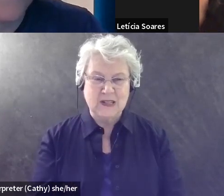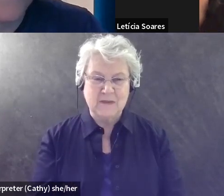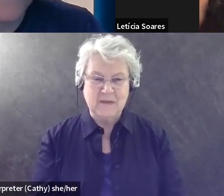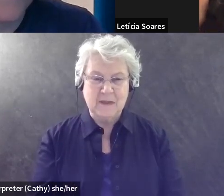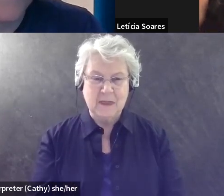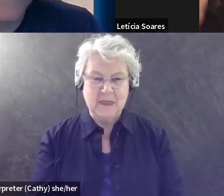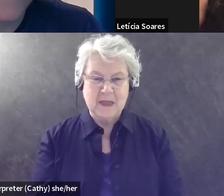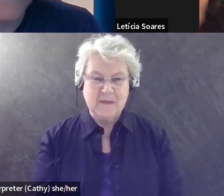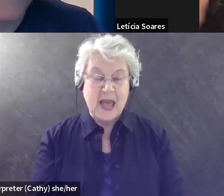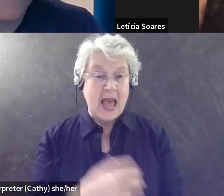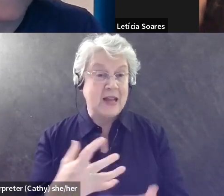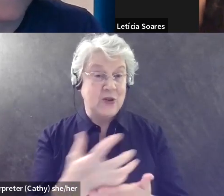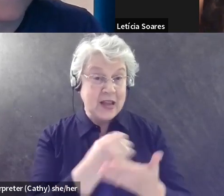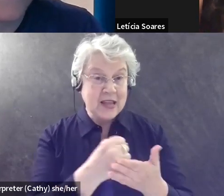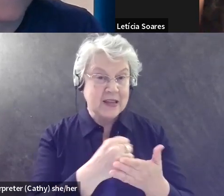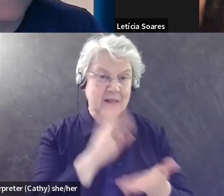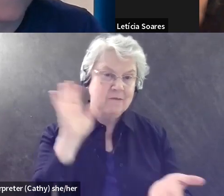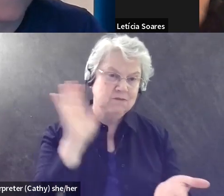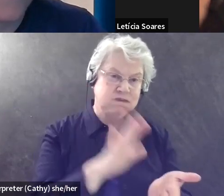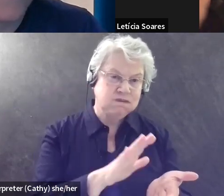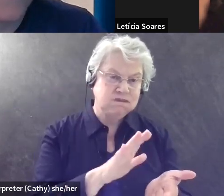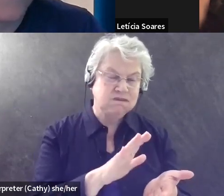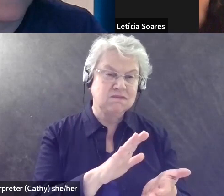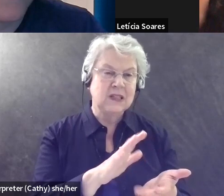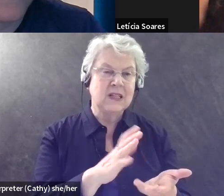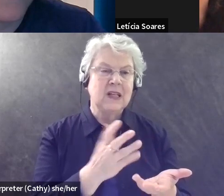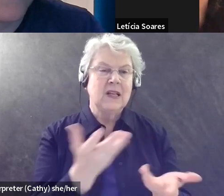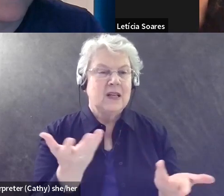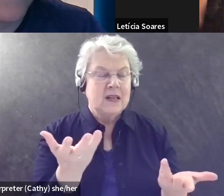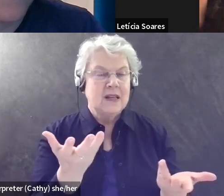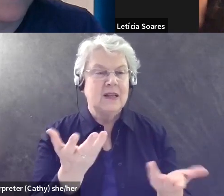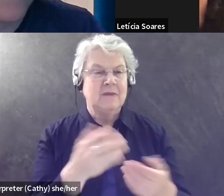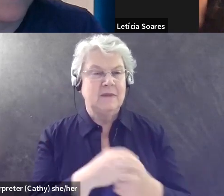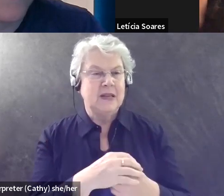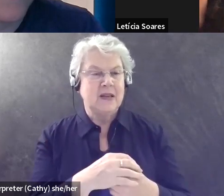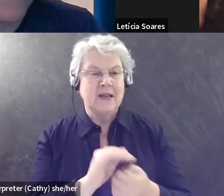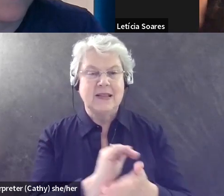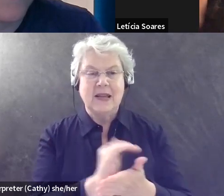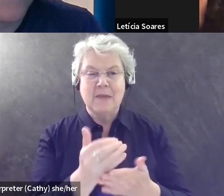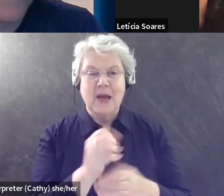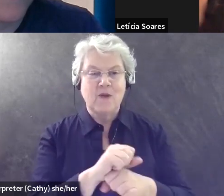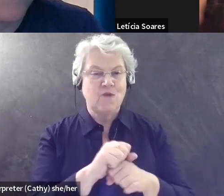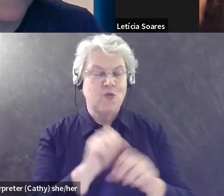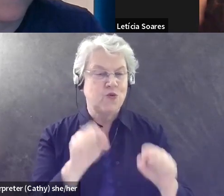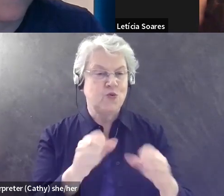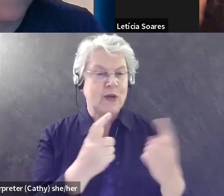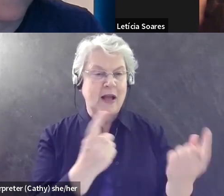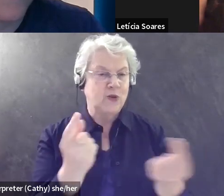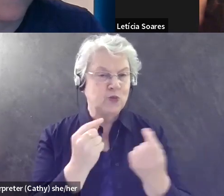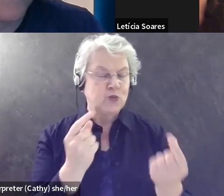income is also reduced, uh, because of the amount of work that you can do.